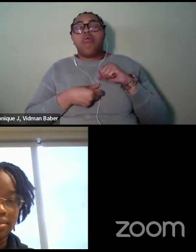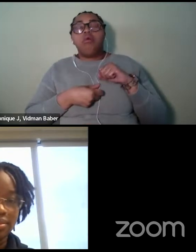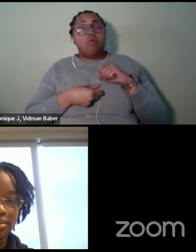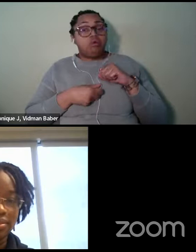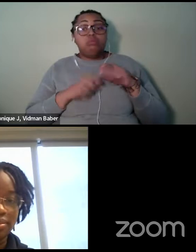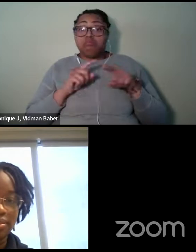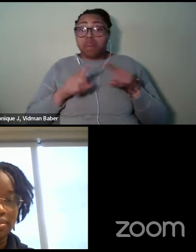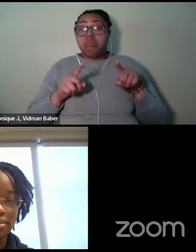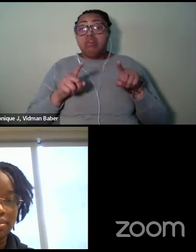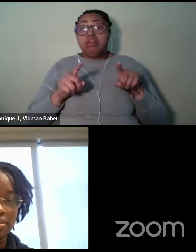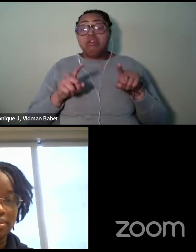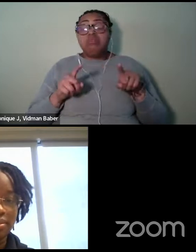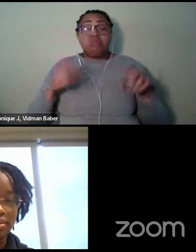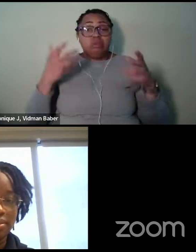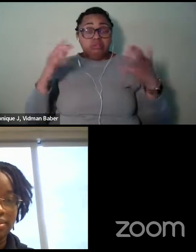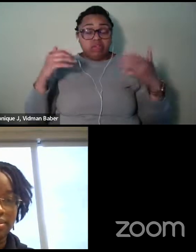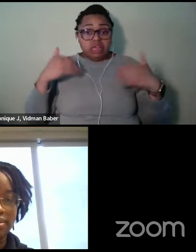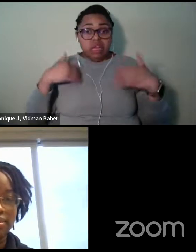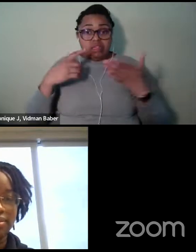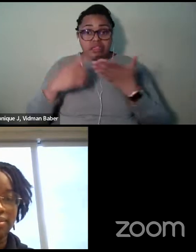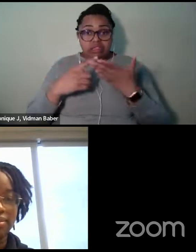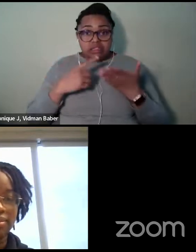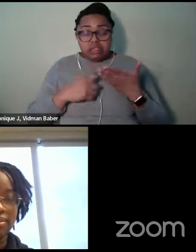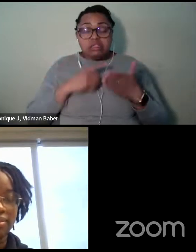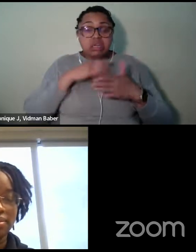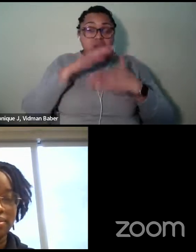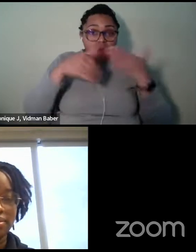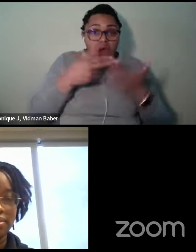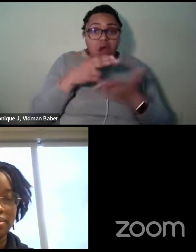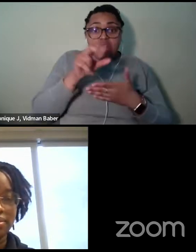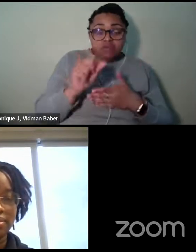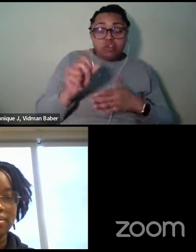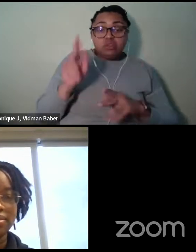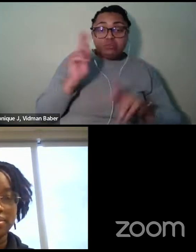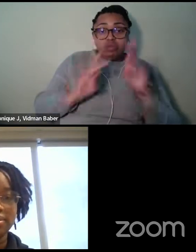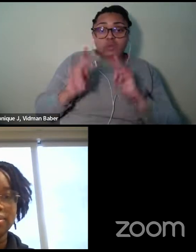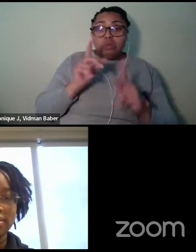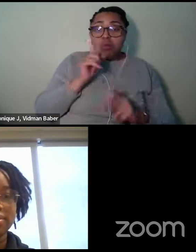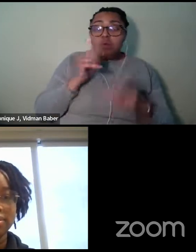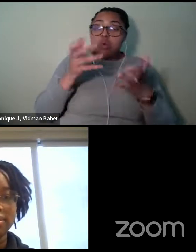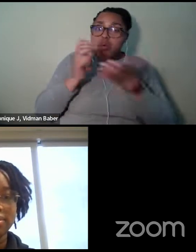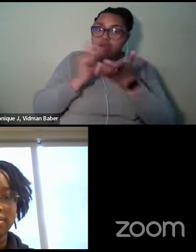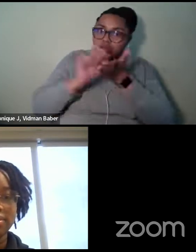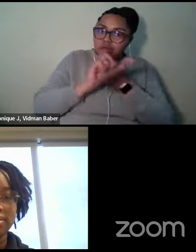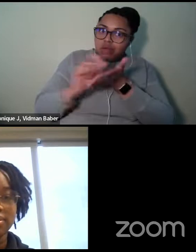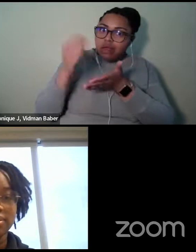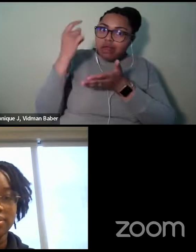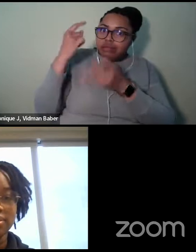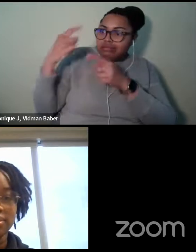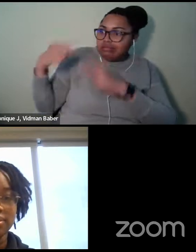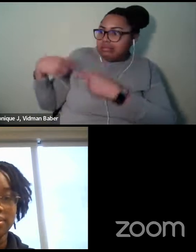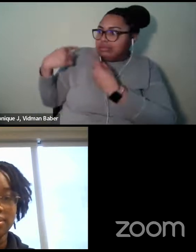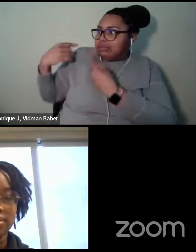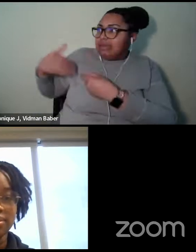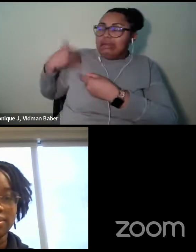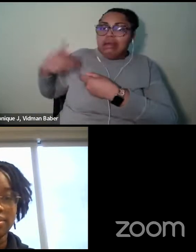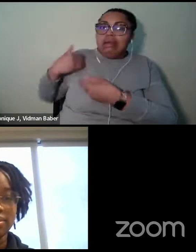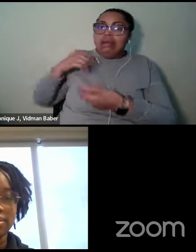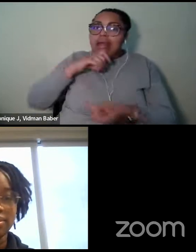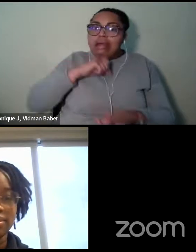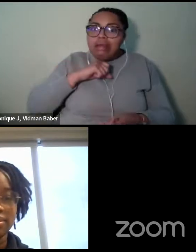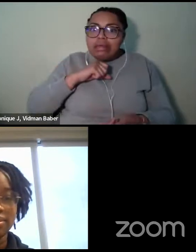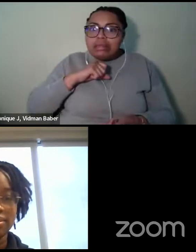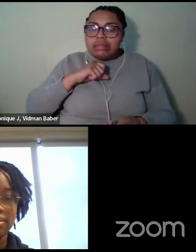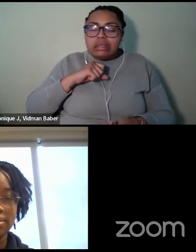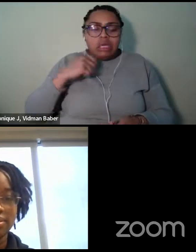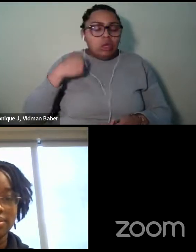discussions and all of us were people who had wanted to write from young ages. And so we came to that realization that,